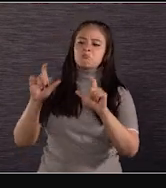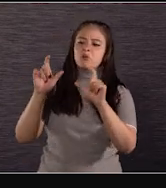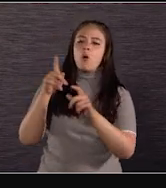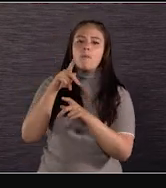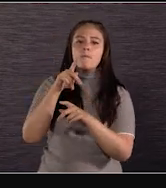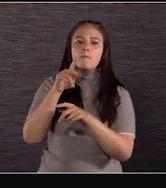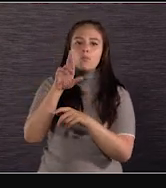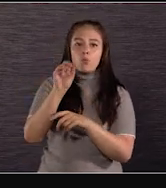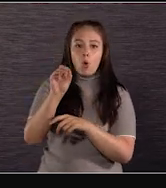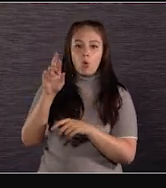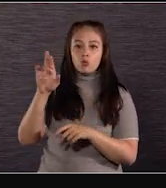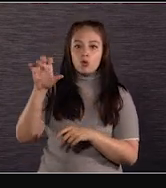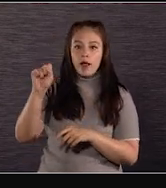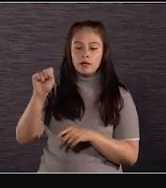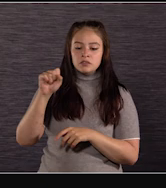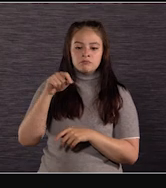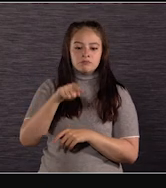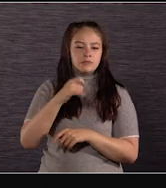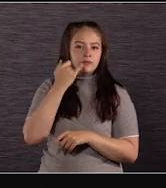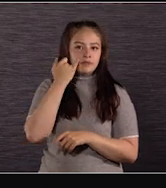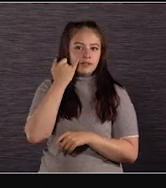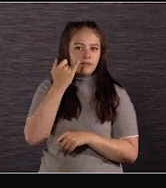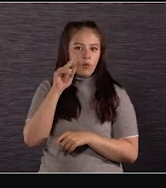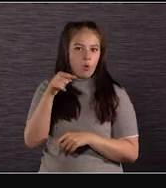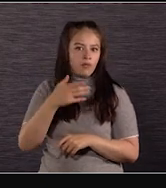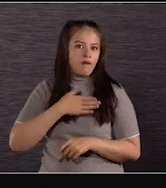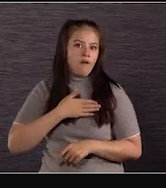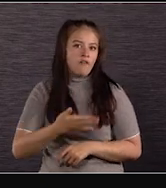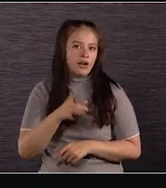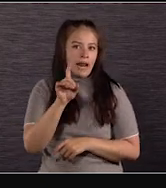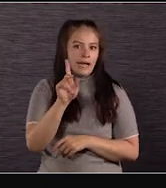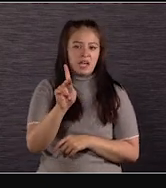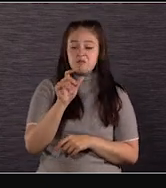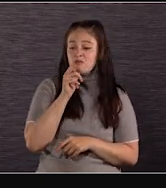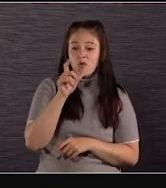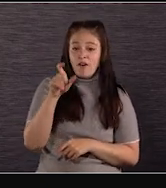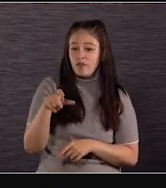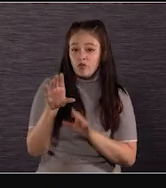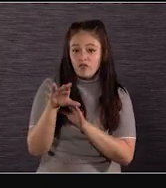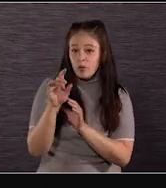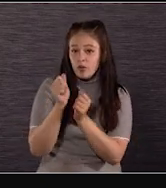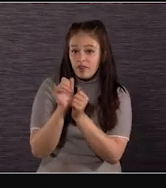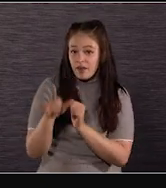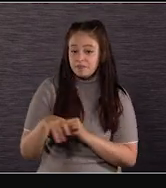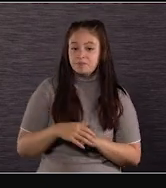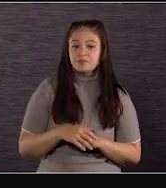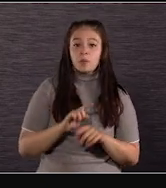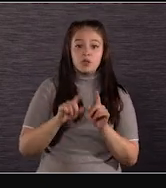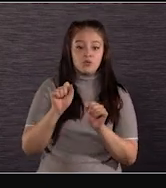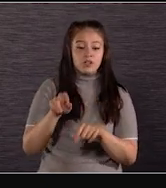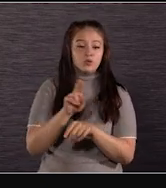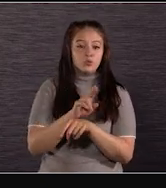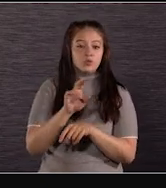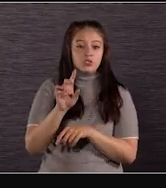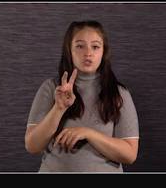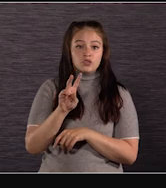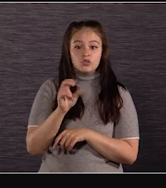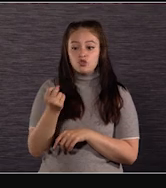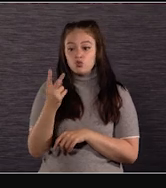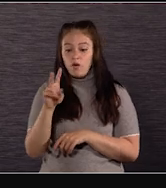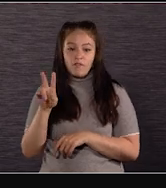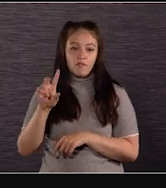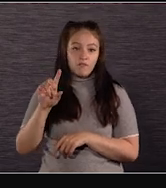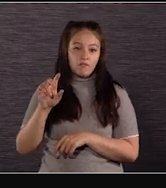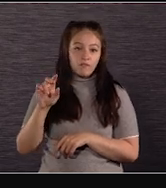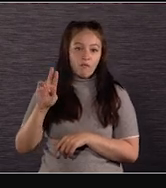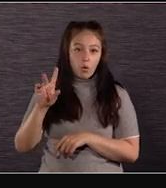You don't have to shoot 8K. It's just offered. LED display supports 12-volt or 24-volt and also an internal mic for scratch